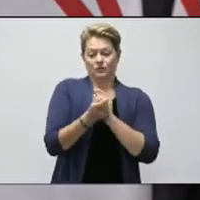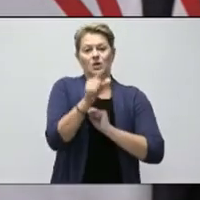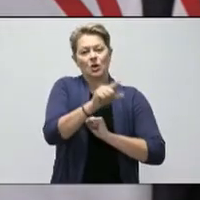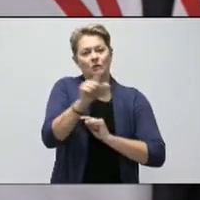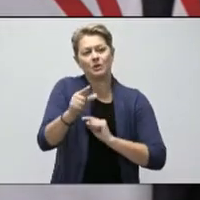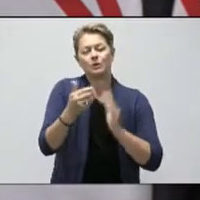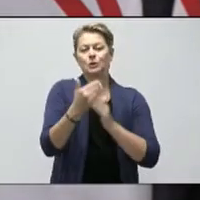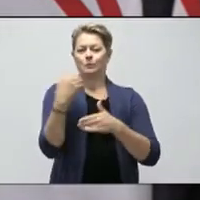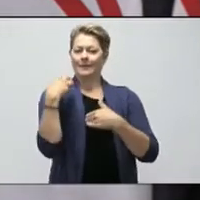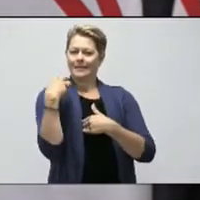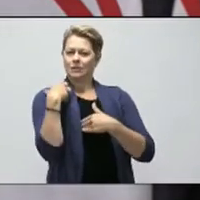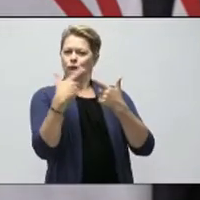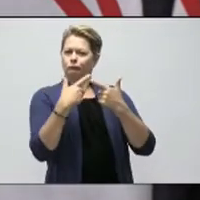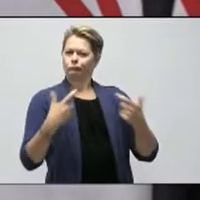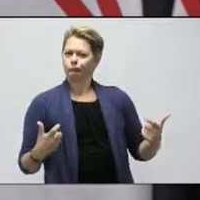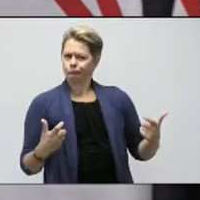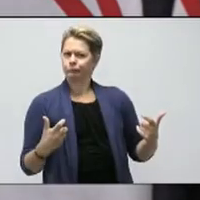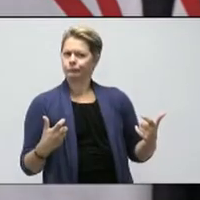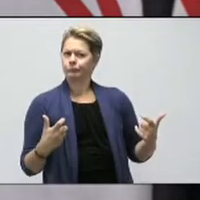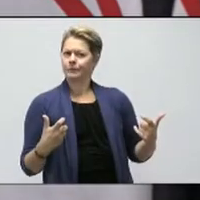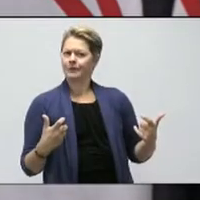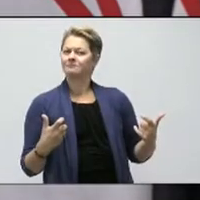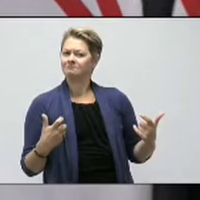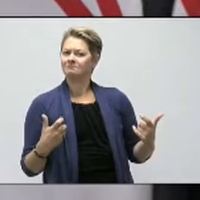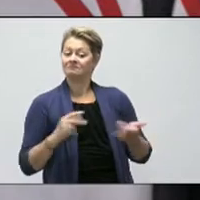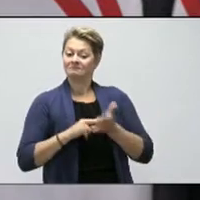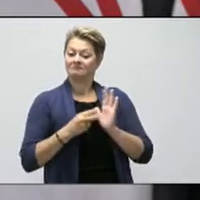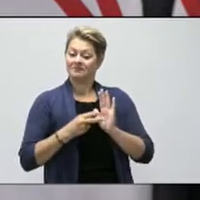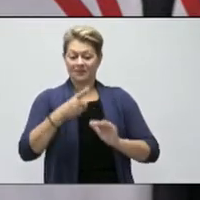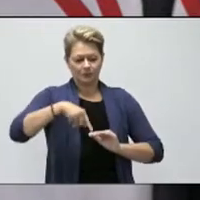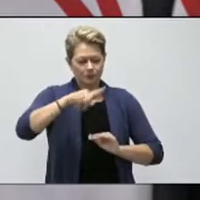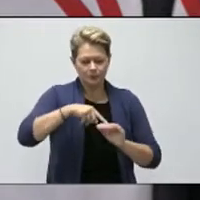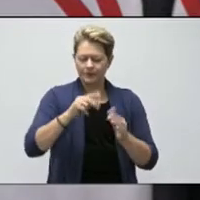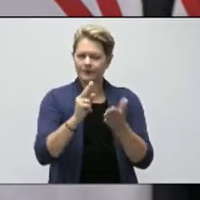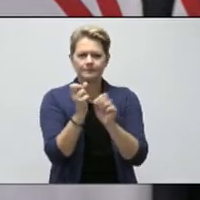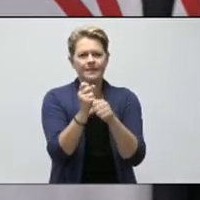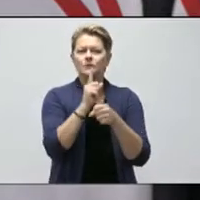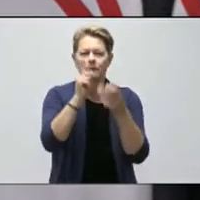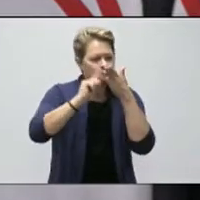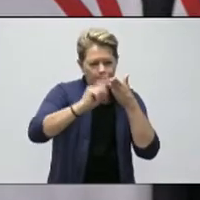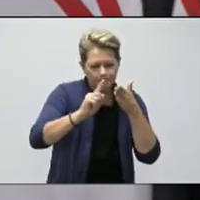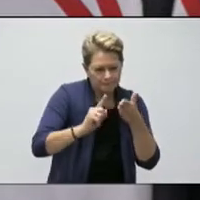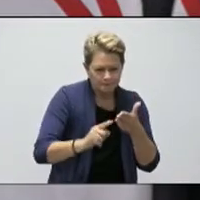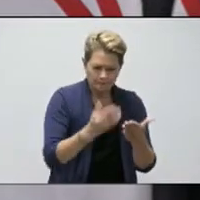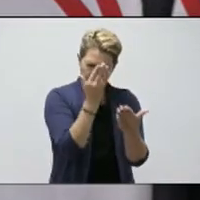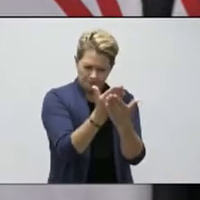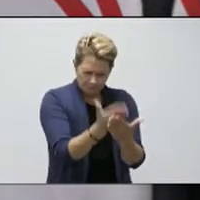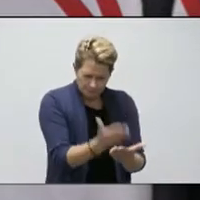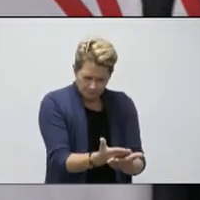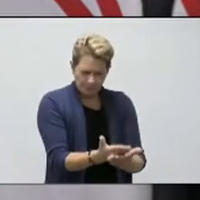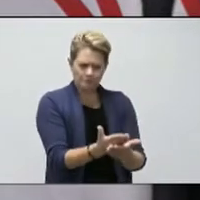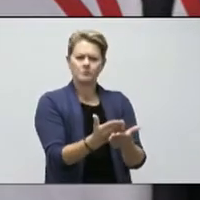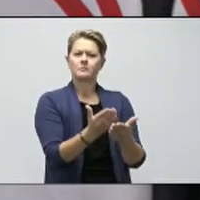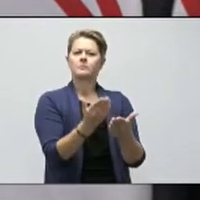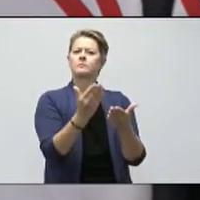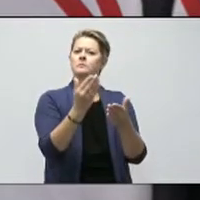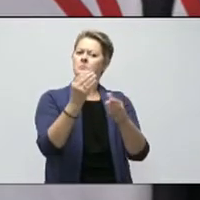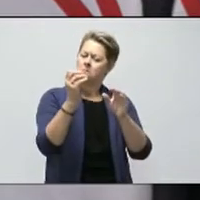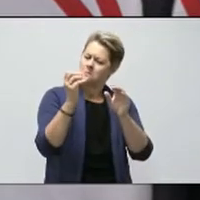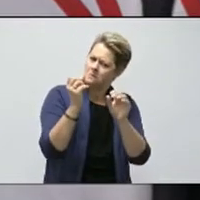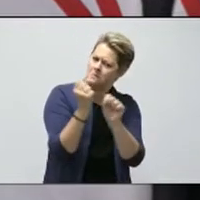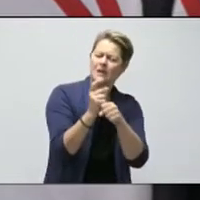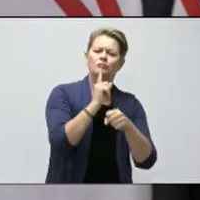my understanding is this was just doing our own homework to ensure that this was a good application for the people of Newfoundland and Labrador.